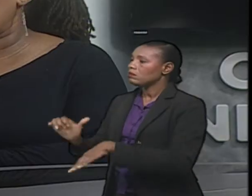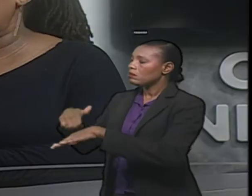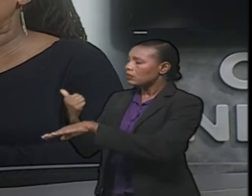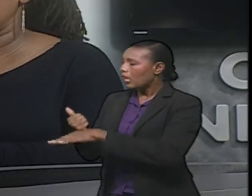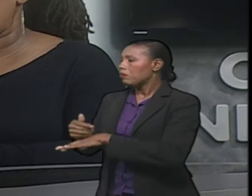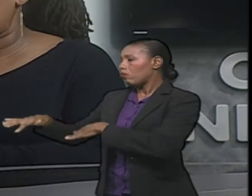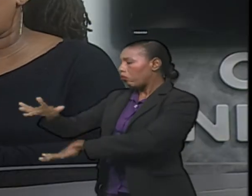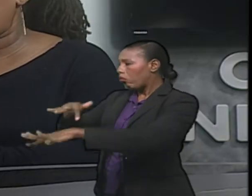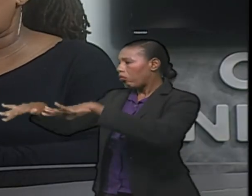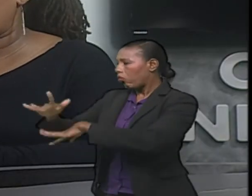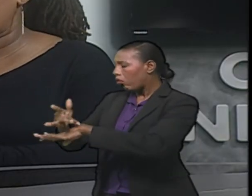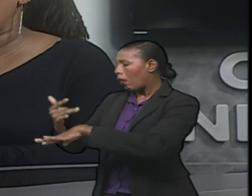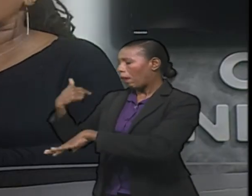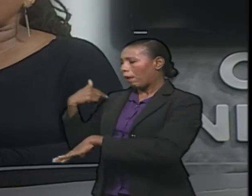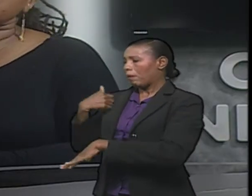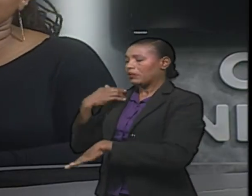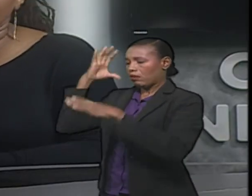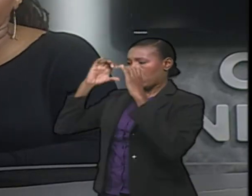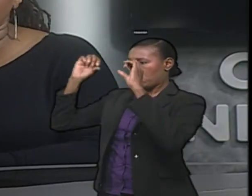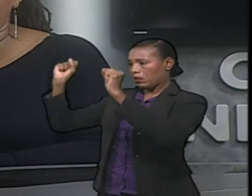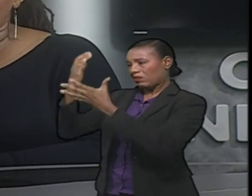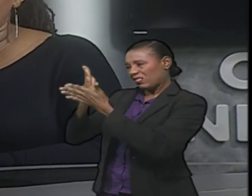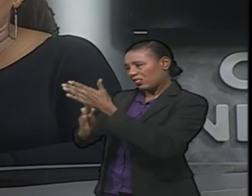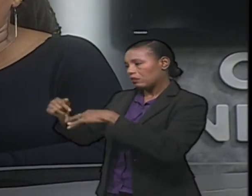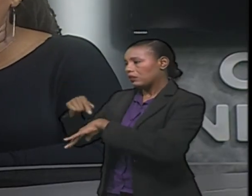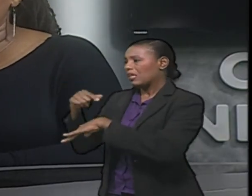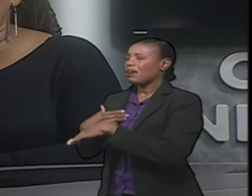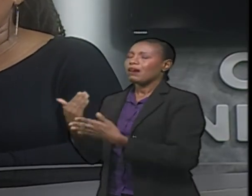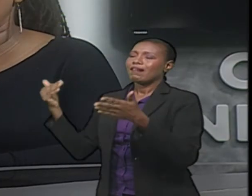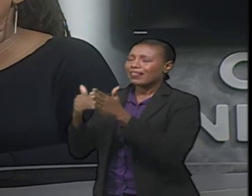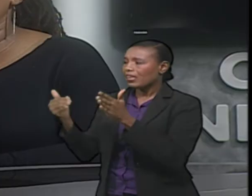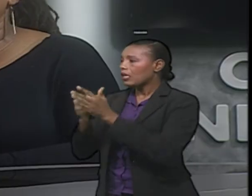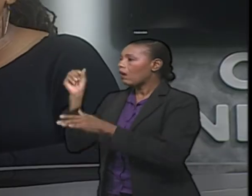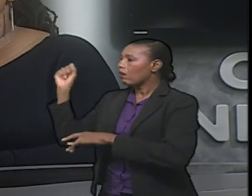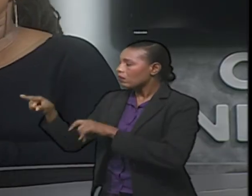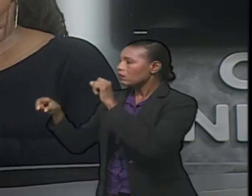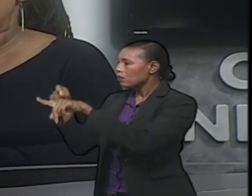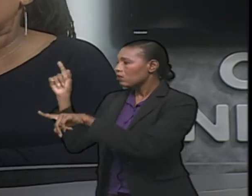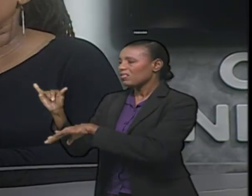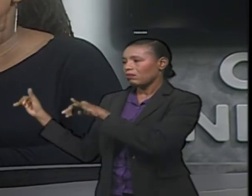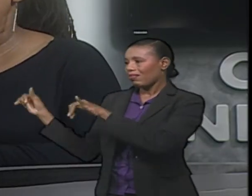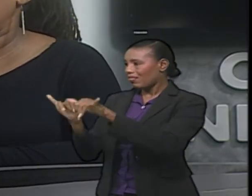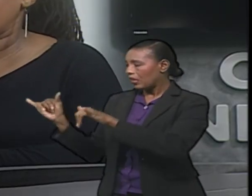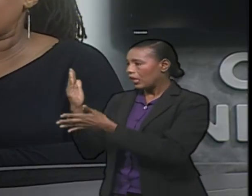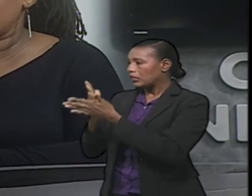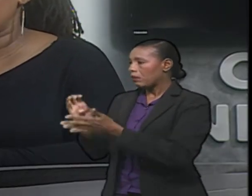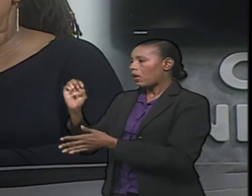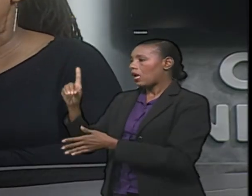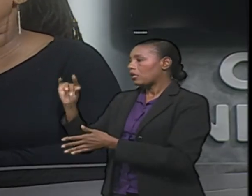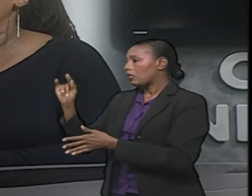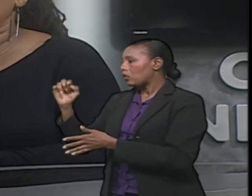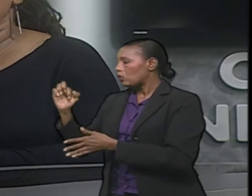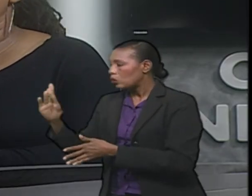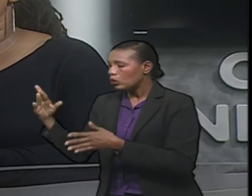2012 and I was president for part of that time, that was something that we would get a question about all the time. We would get it from sub-editors and copy editors at